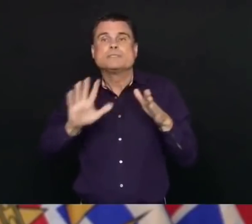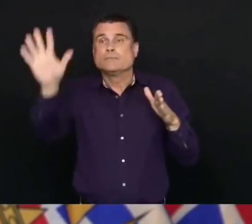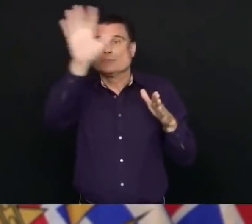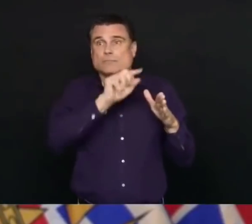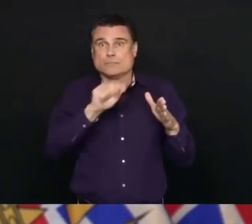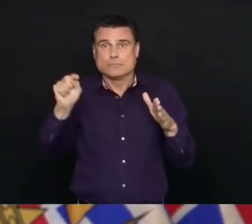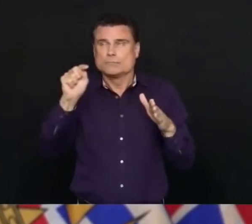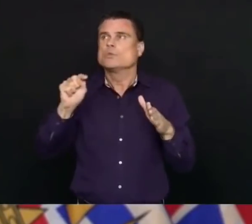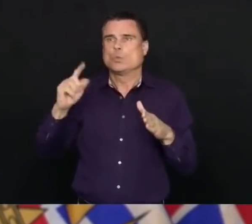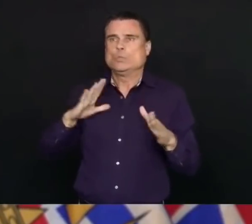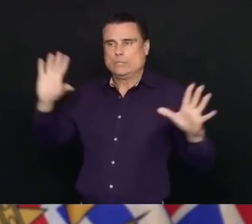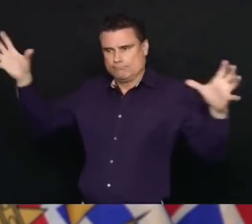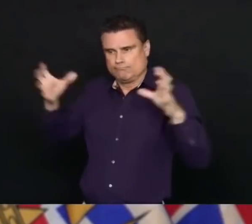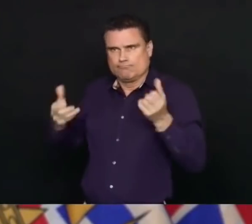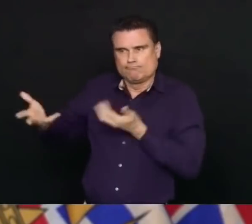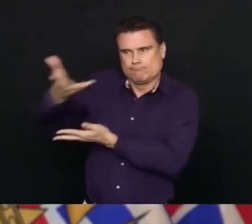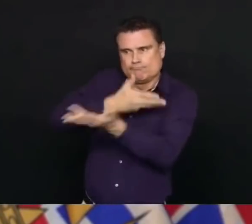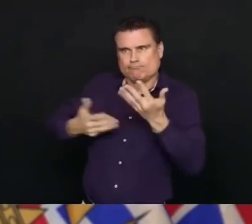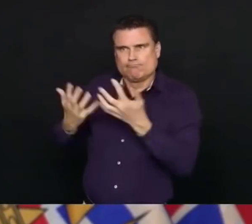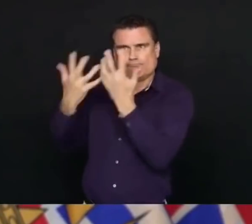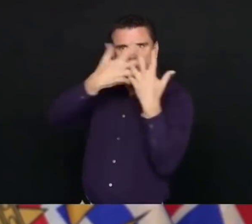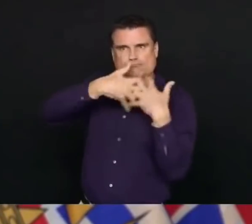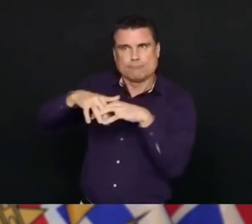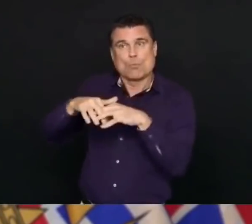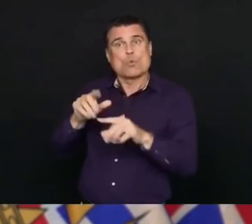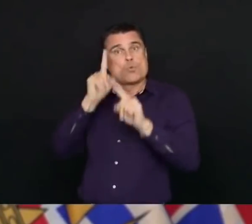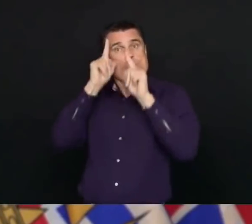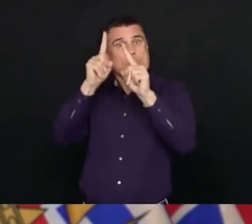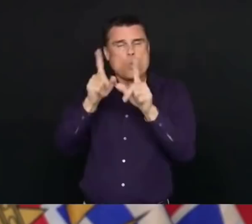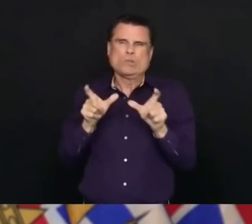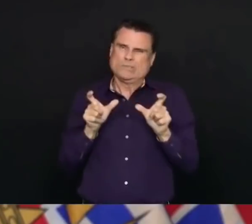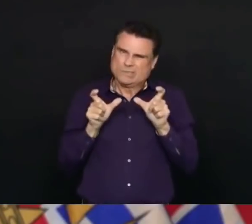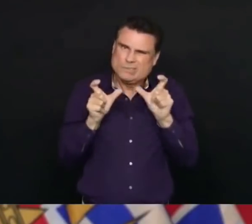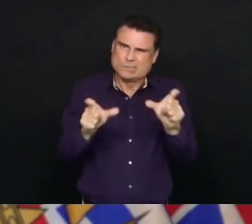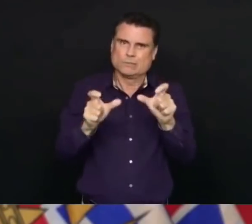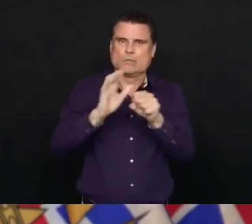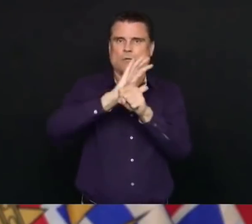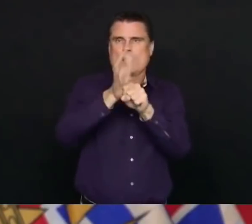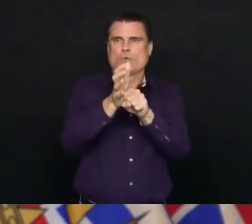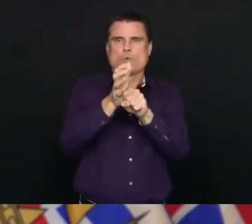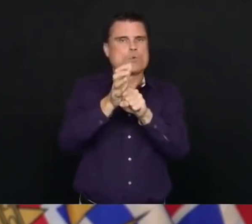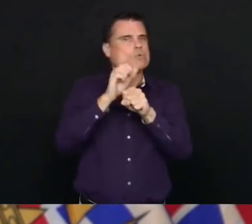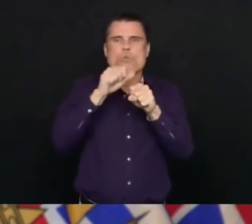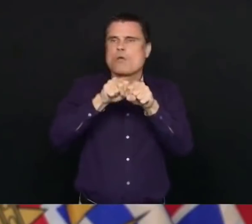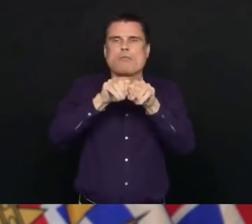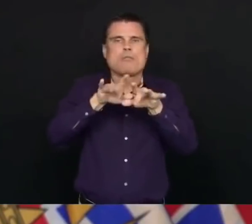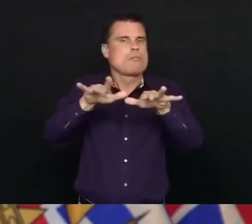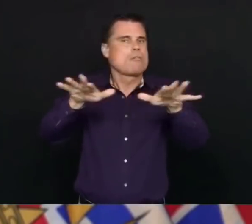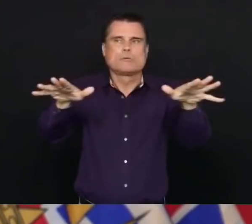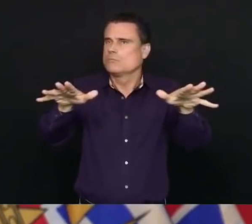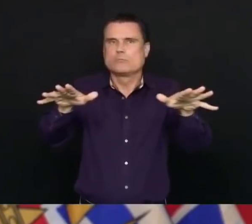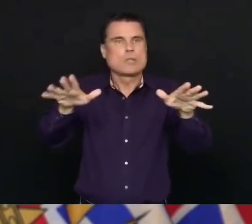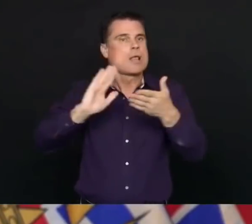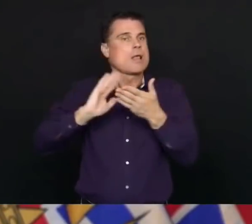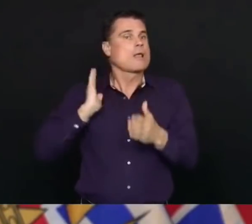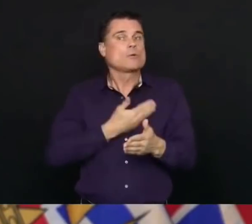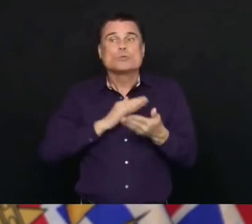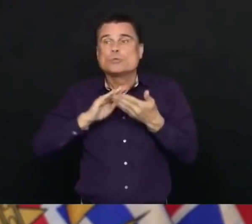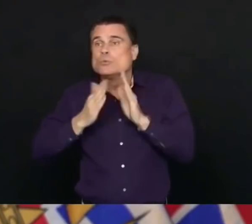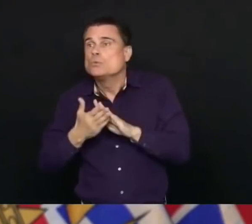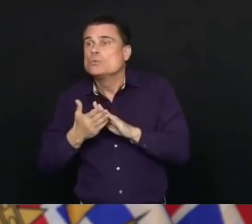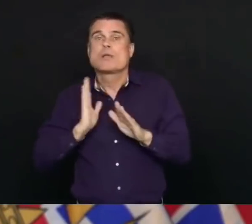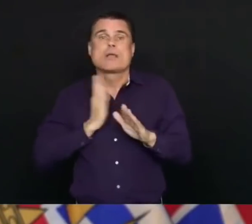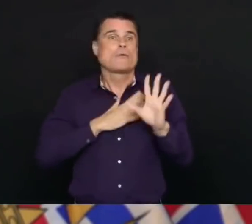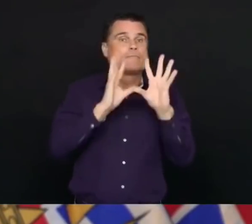our communities and our families. And this involves ensuring our healthcare system is robust and ready, and we've done many things around